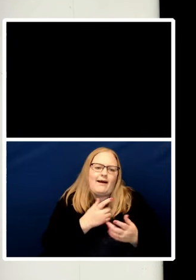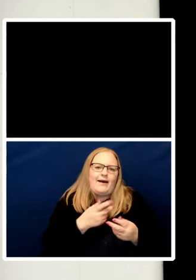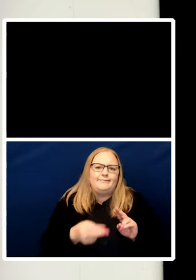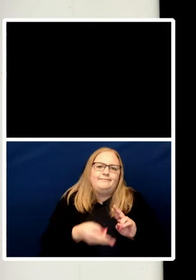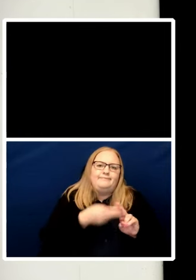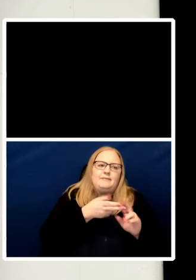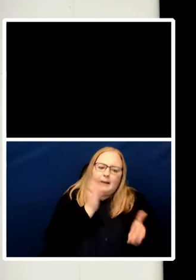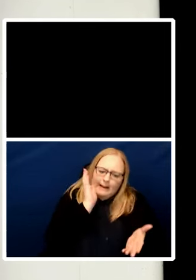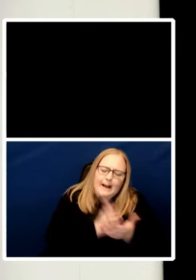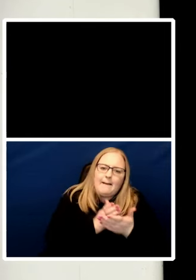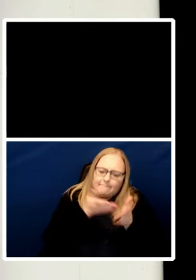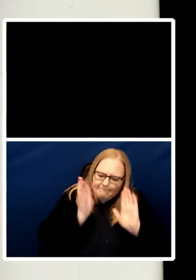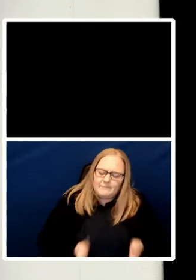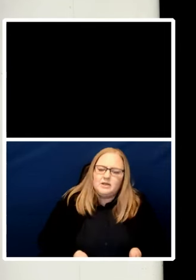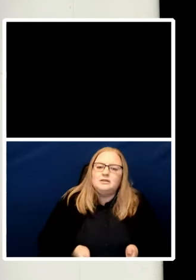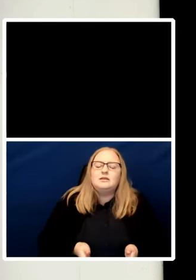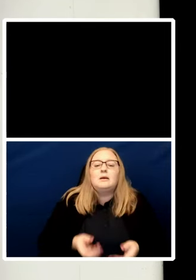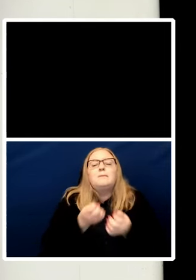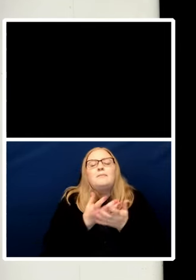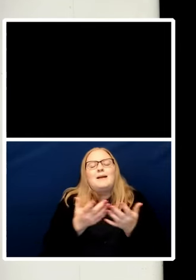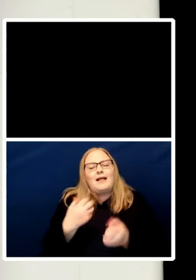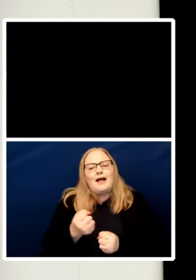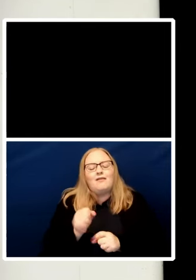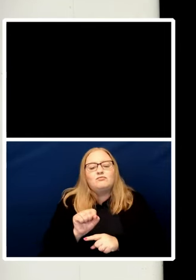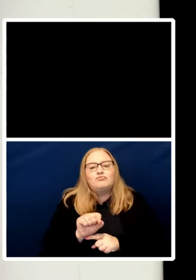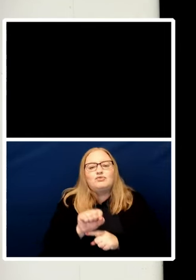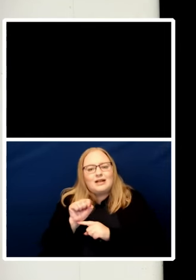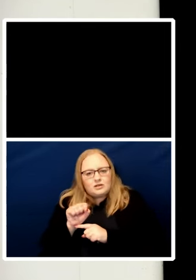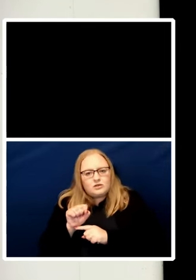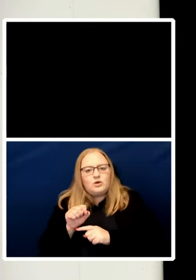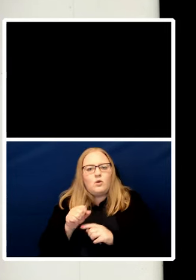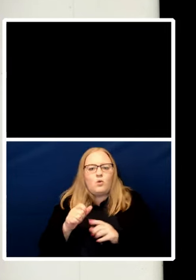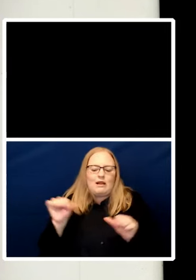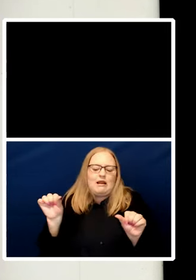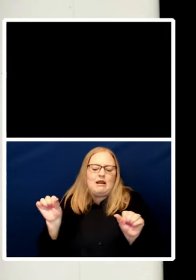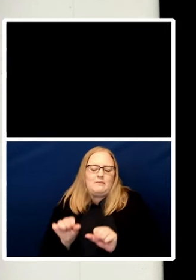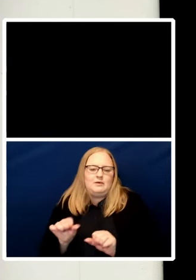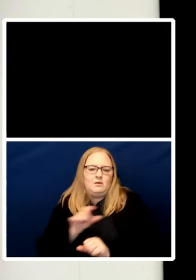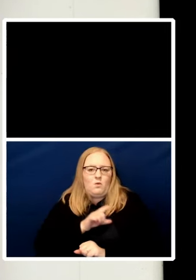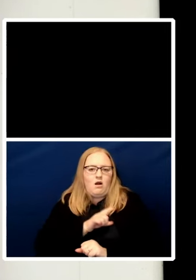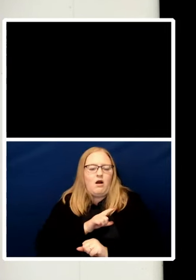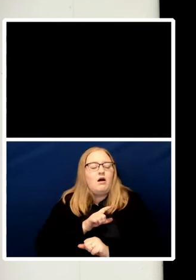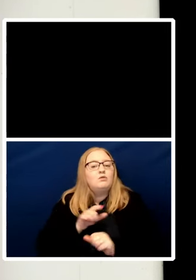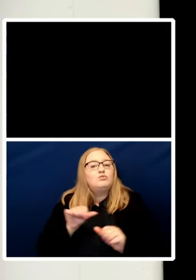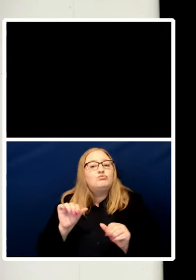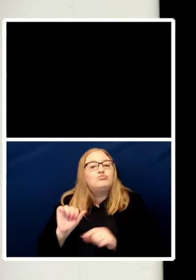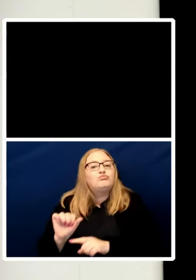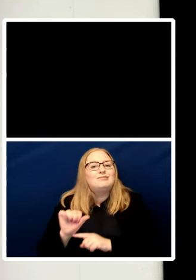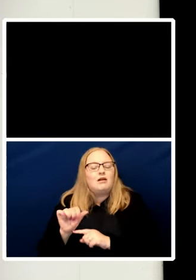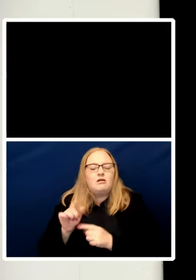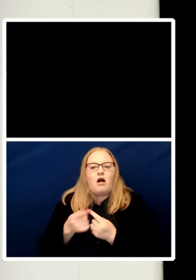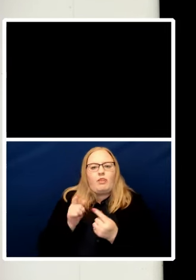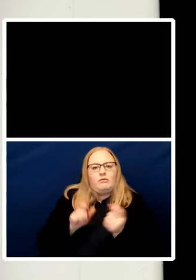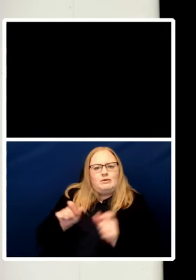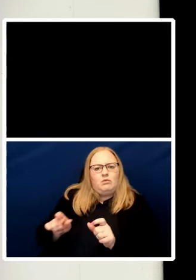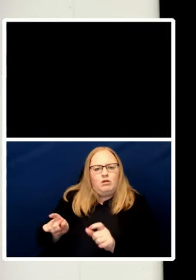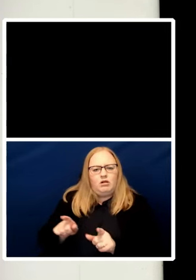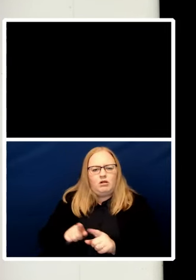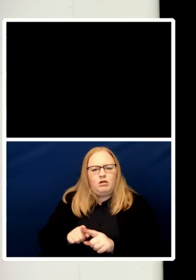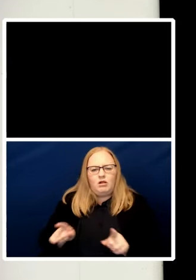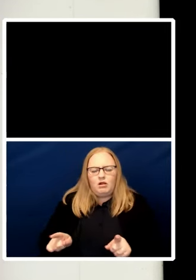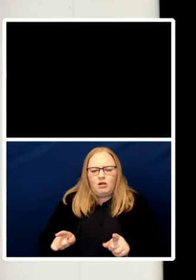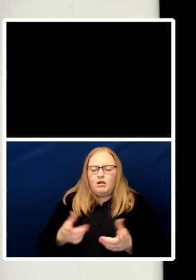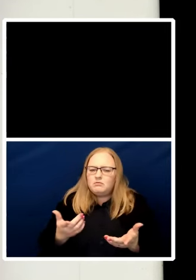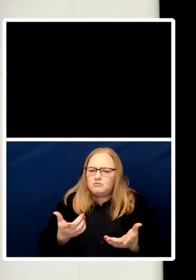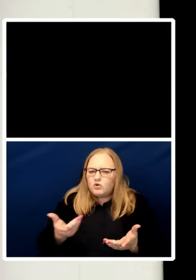limited by protections for other people. what can they help us decide? What are their